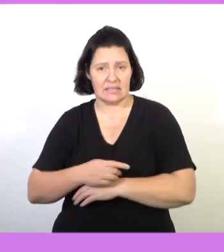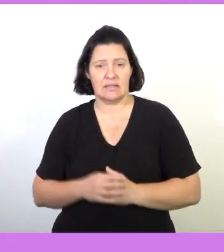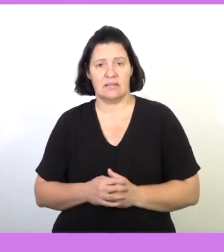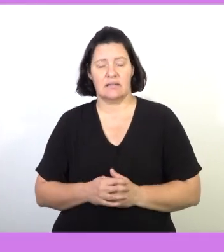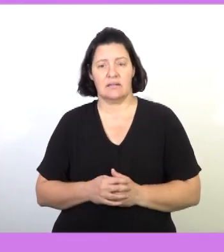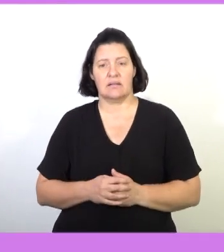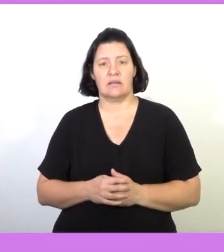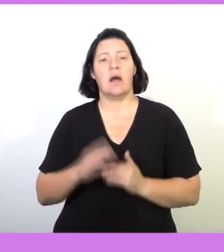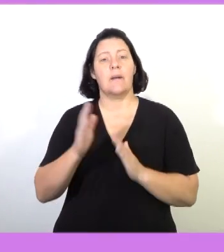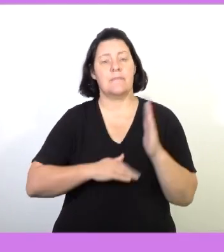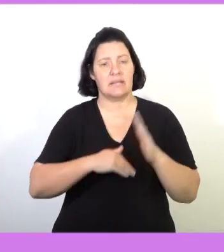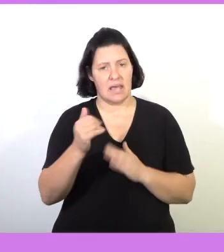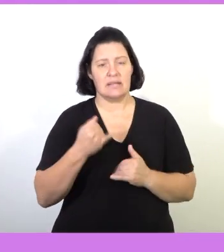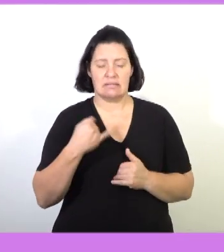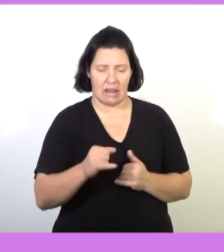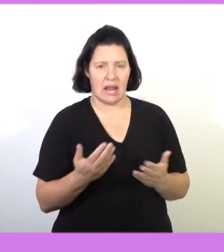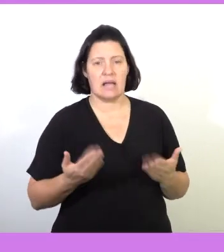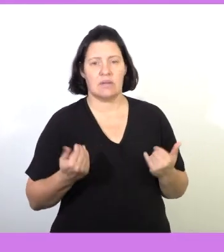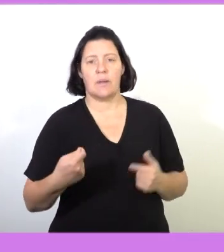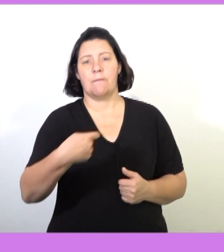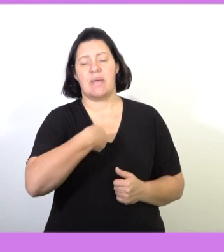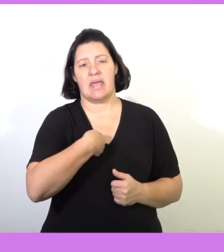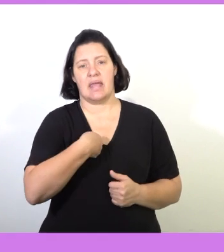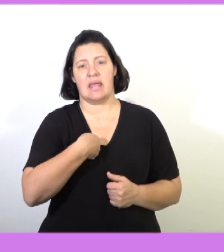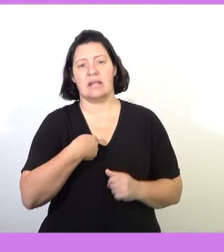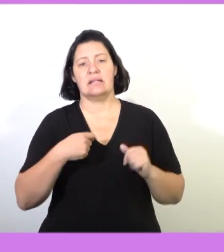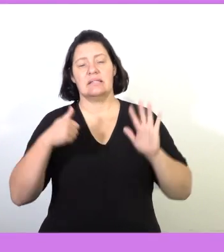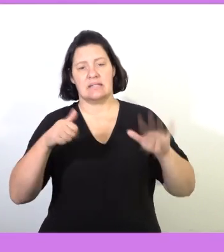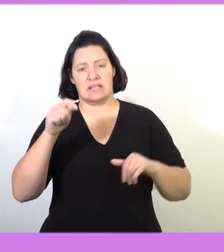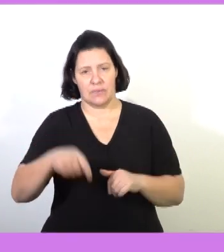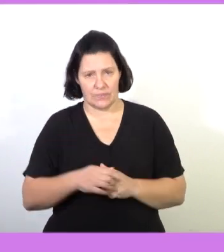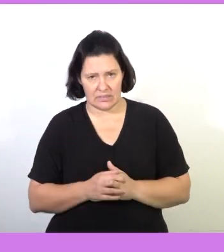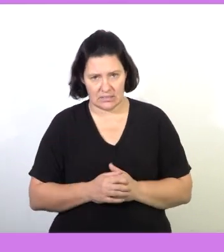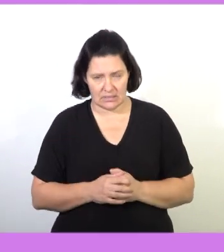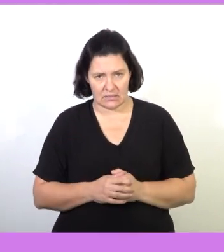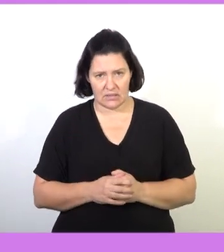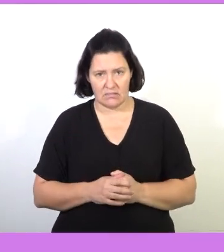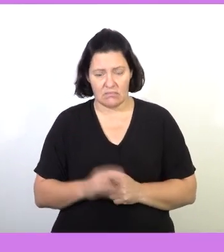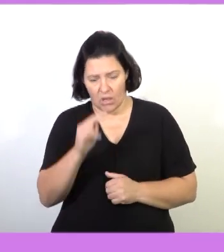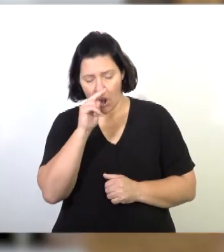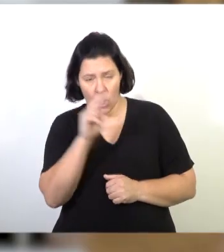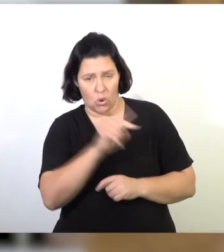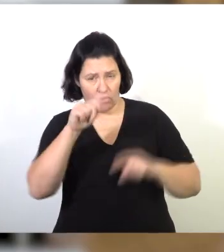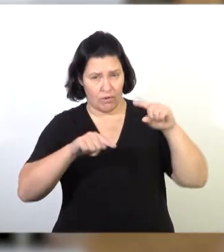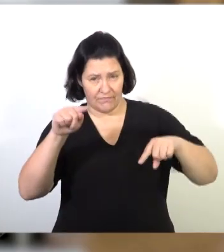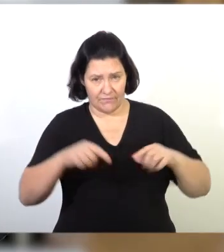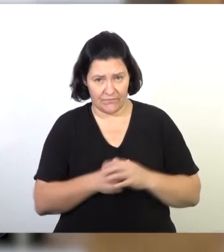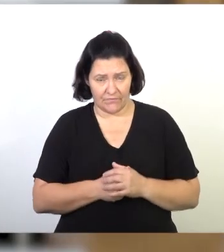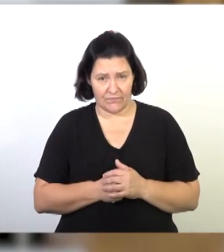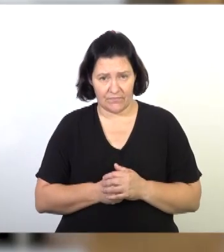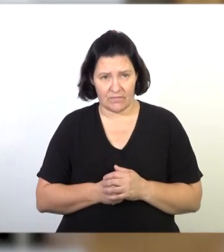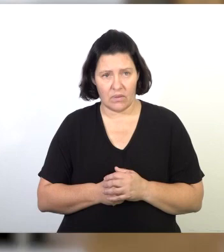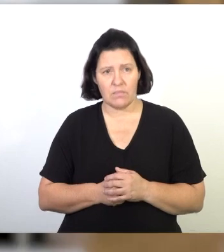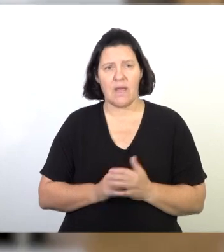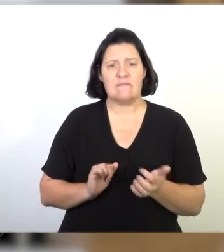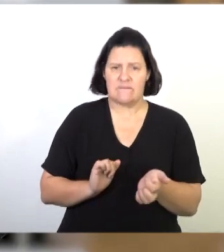at the end of the day, the painter still expects to be paid 6,000 rand. So you can, when you look at the graph, there's that